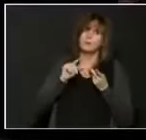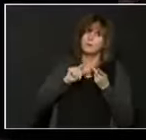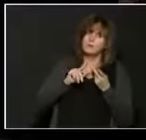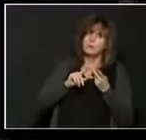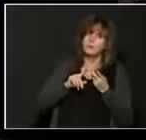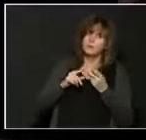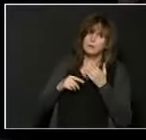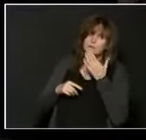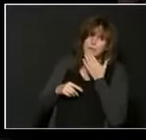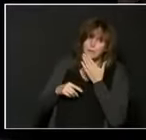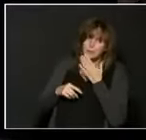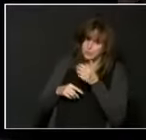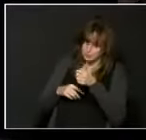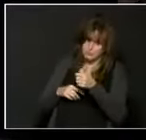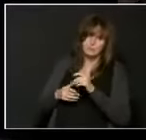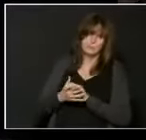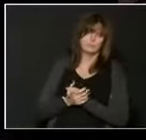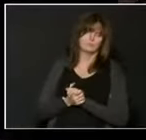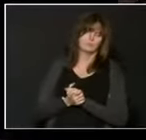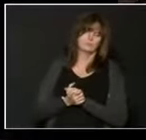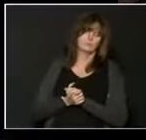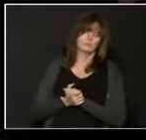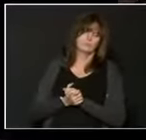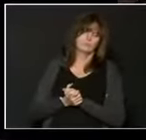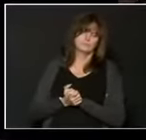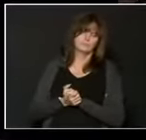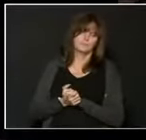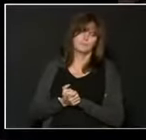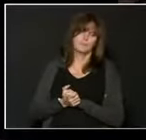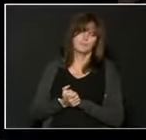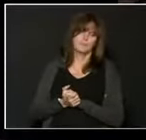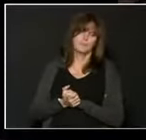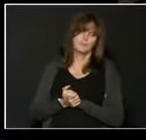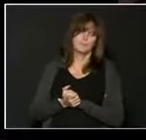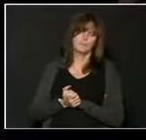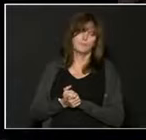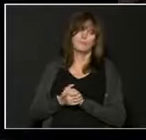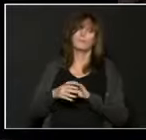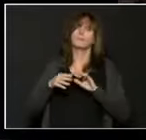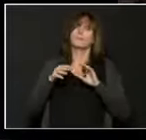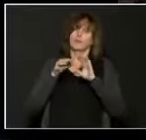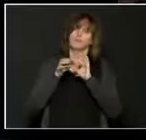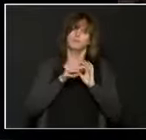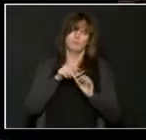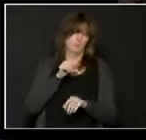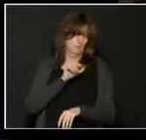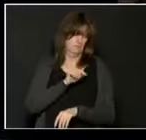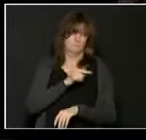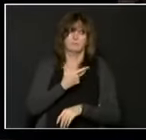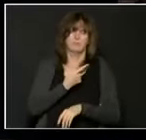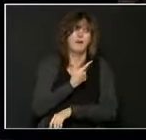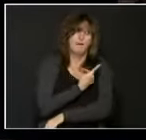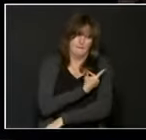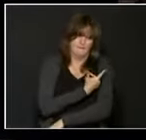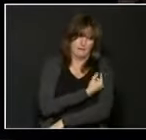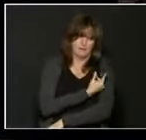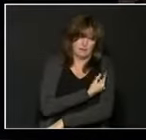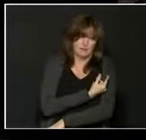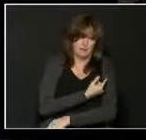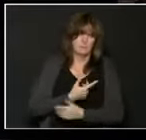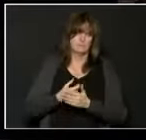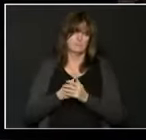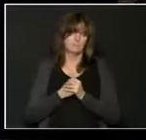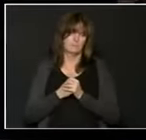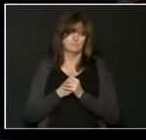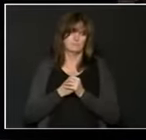My other question is this with regards to vaccines. Are you going to be making any recommendation to Cabinet